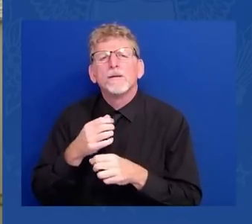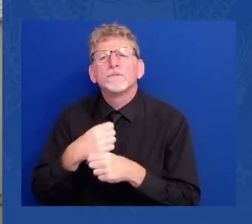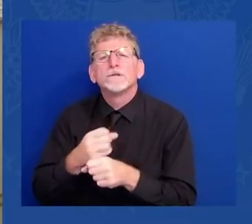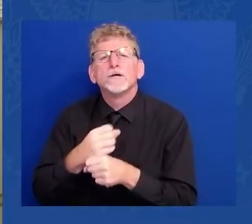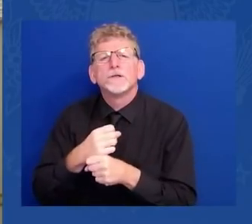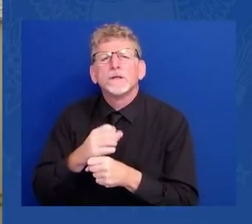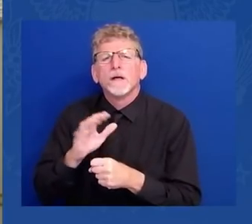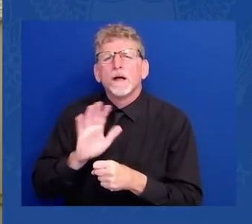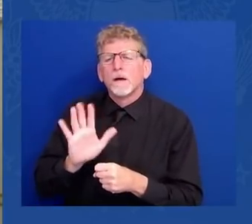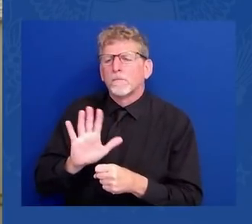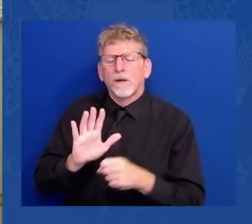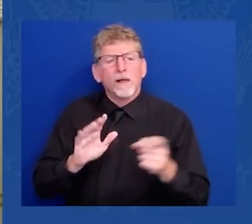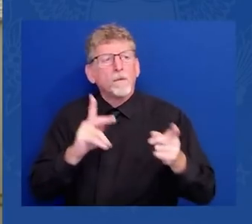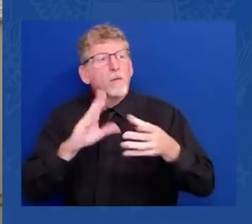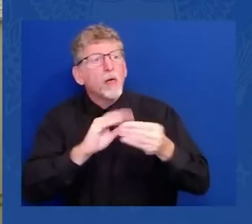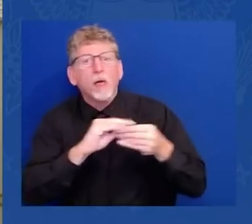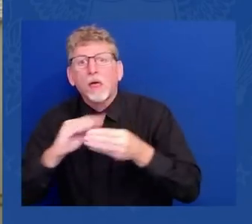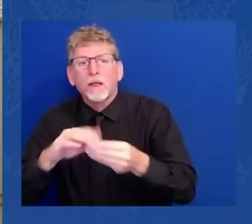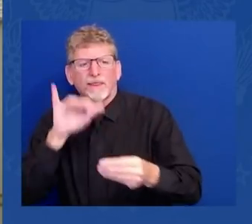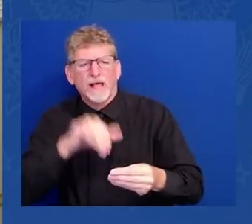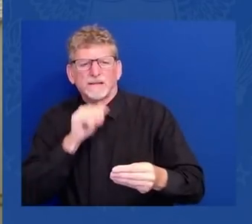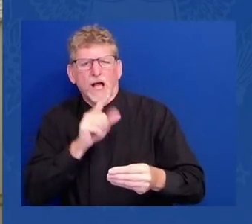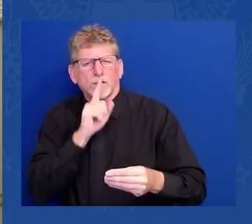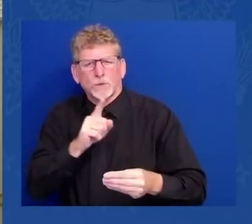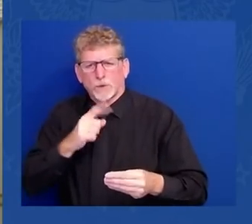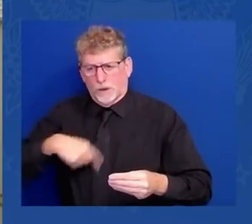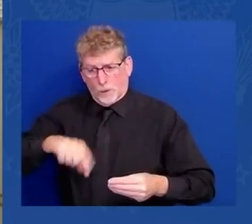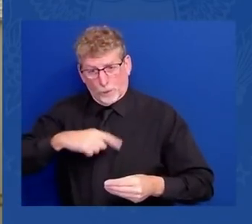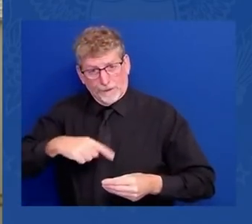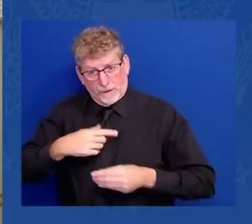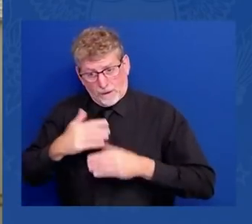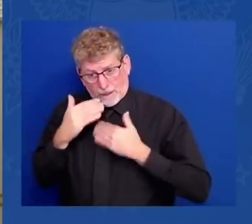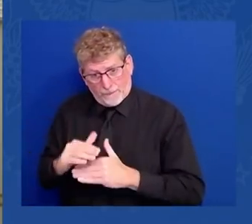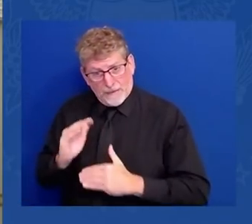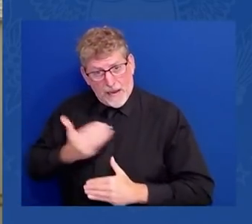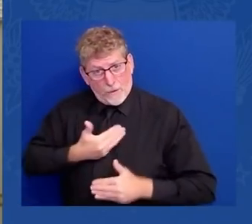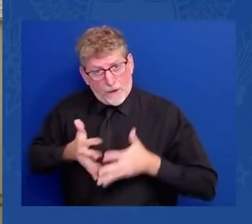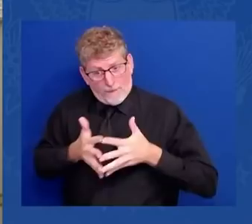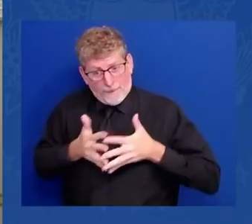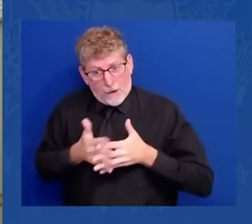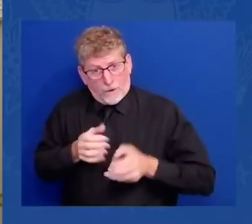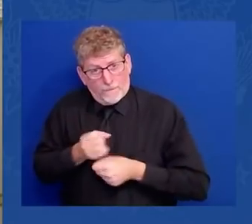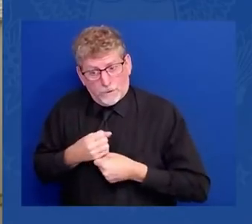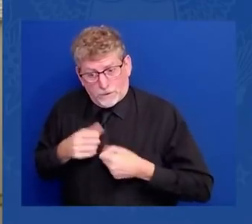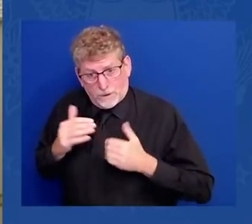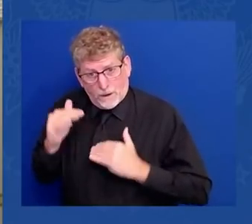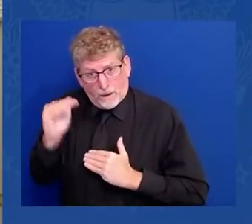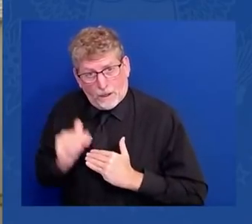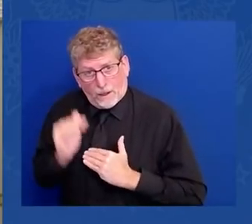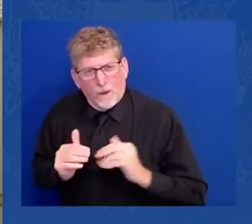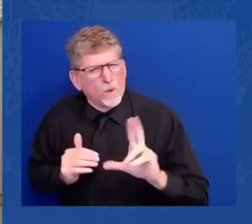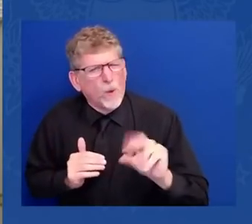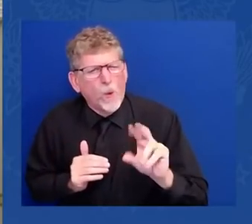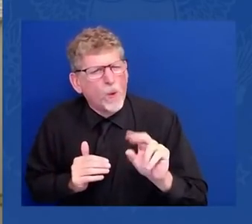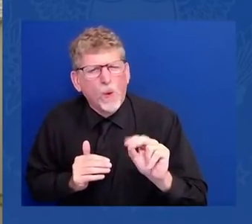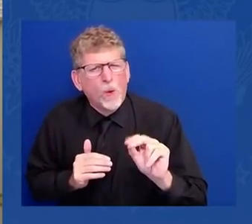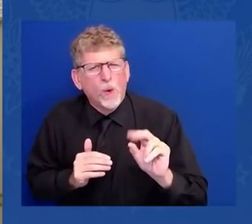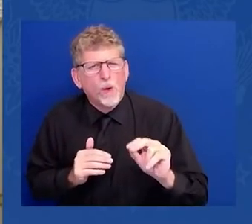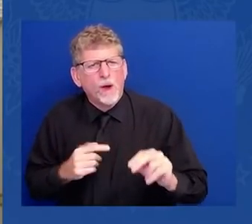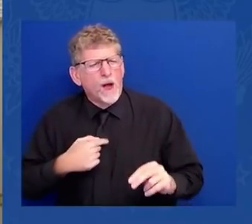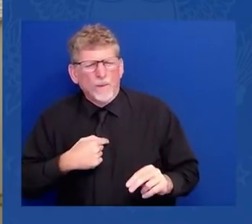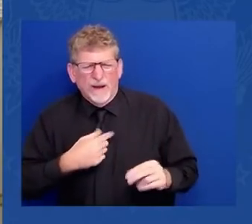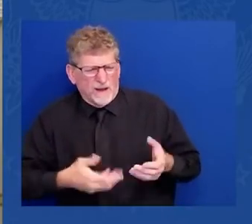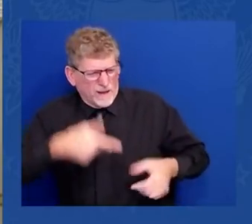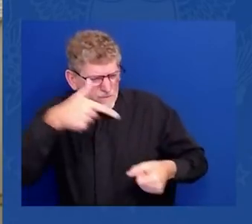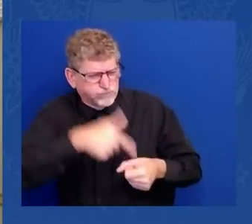oil during my first year in office than they did during my predecessor's first year. We're approaching record levels of oil and gas production in